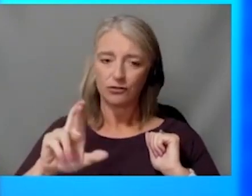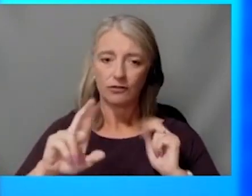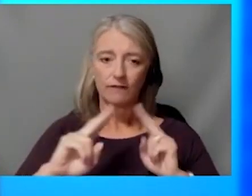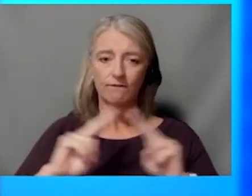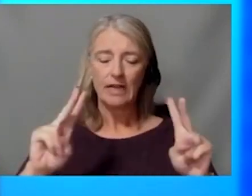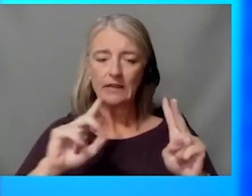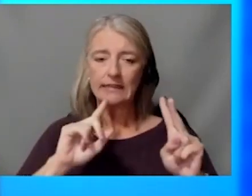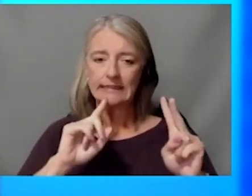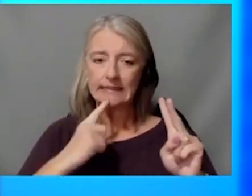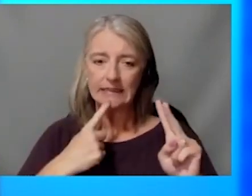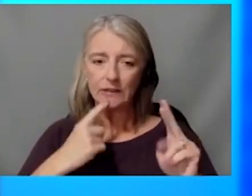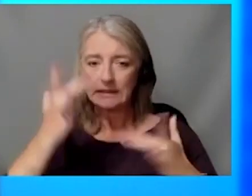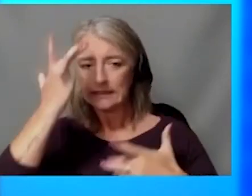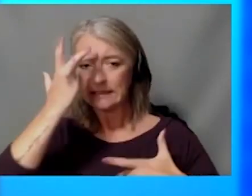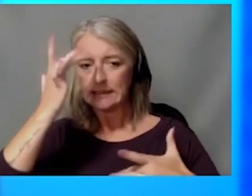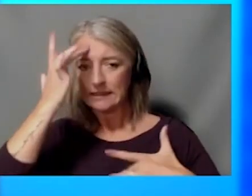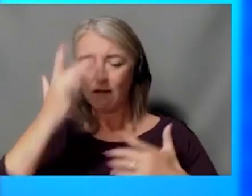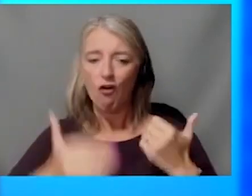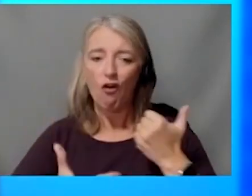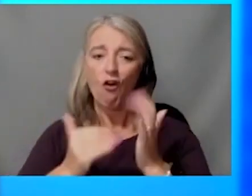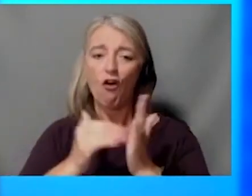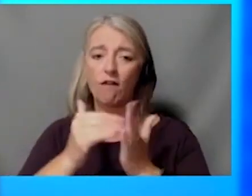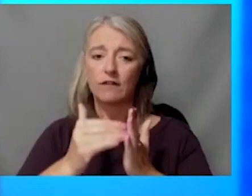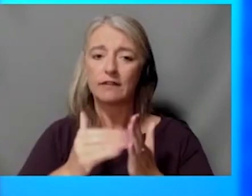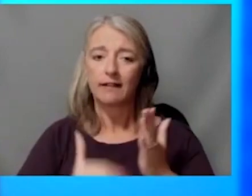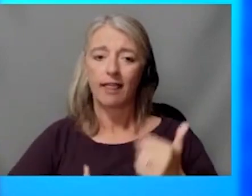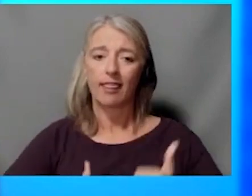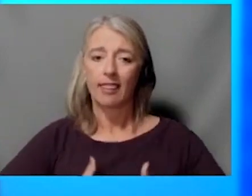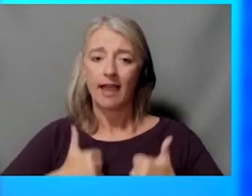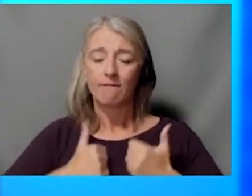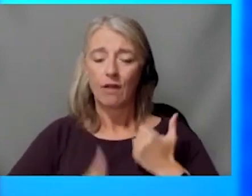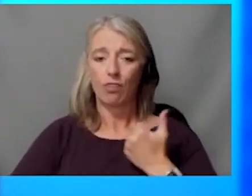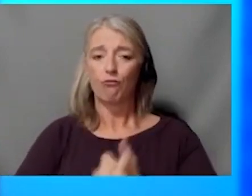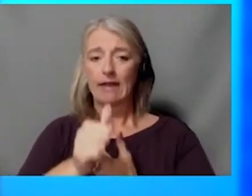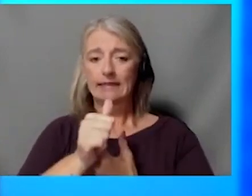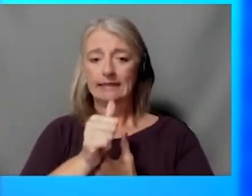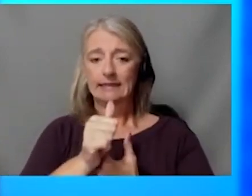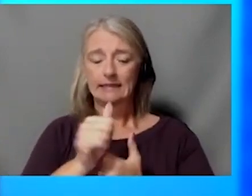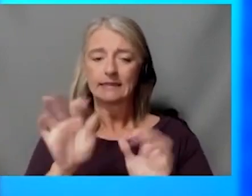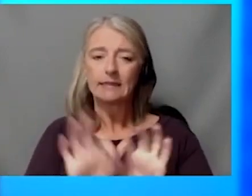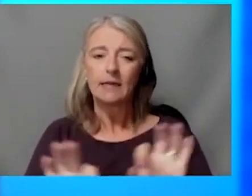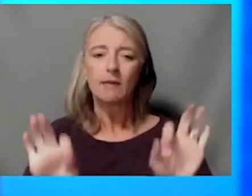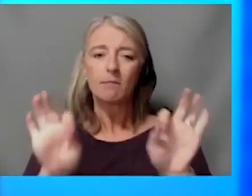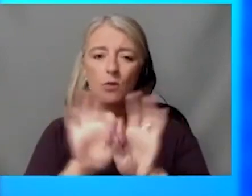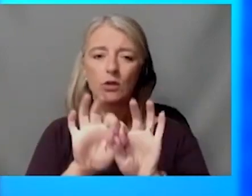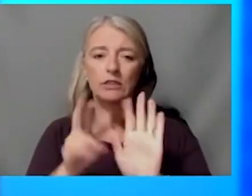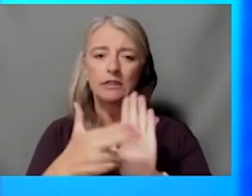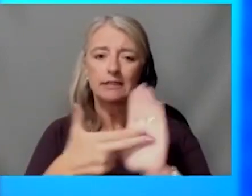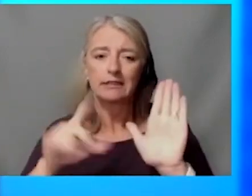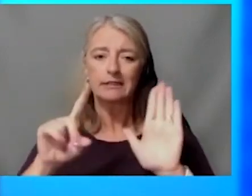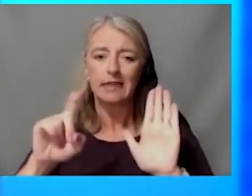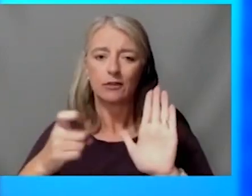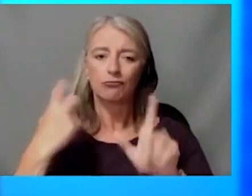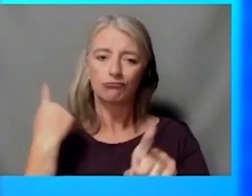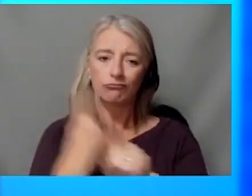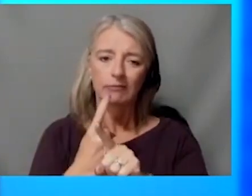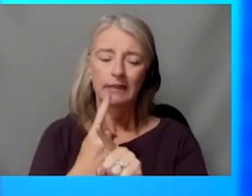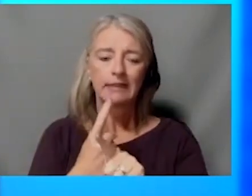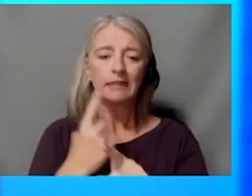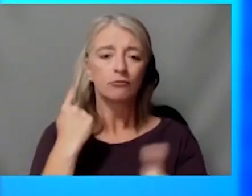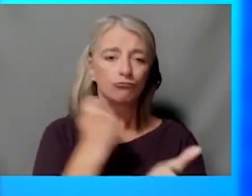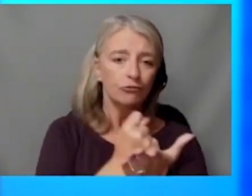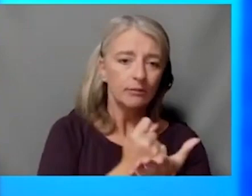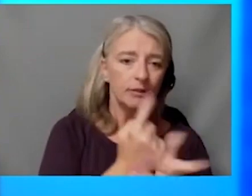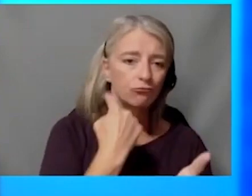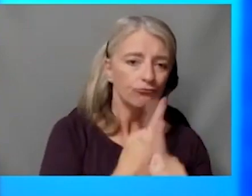for such a serious diagnosis, it's important to get the diagnosis right and it's good to get the treatment right. So when a patient